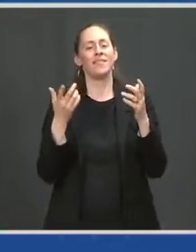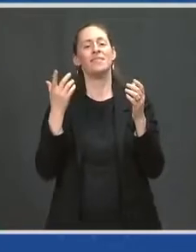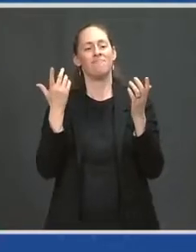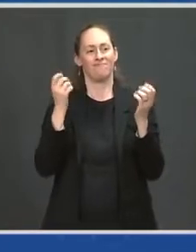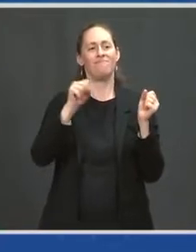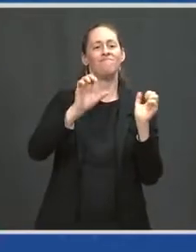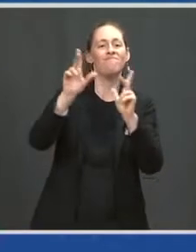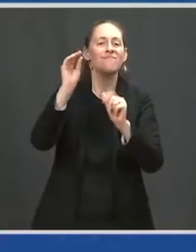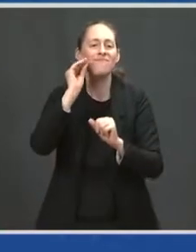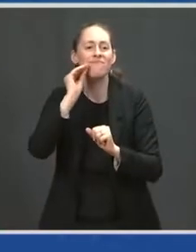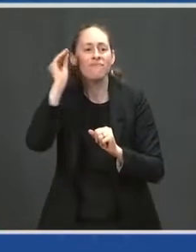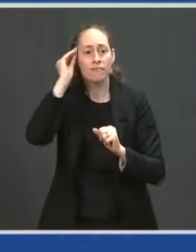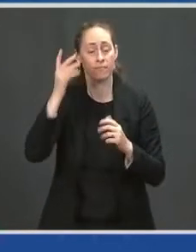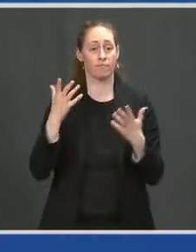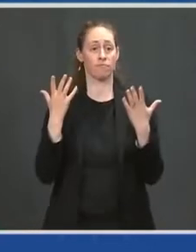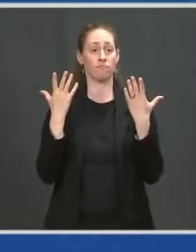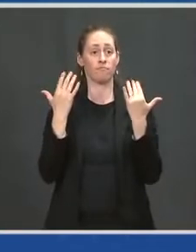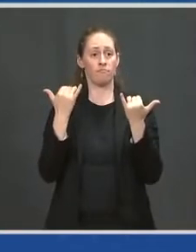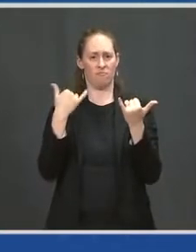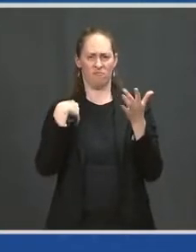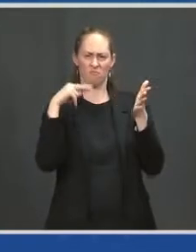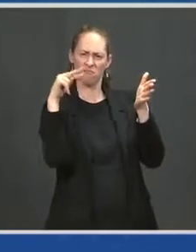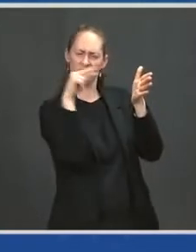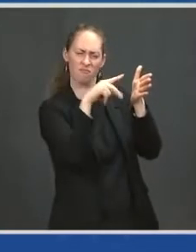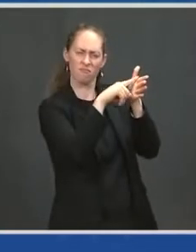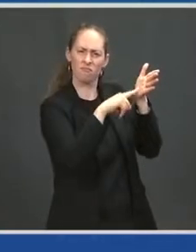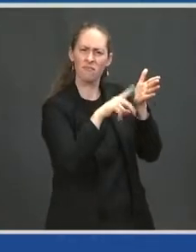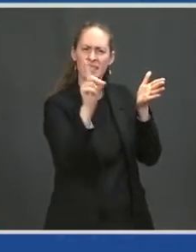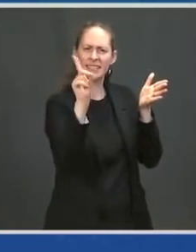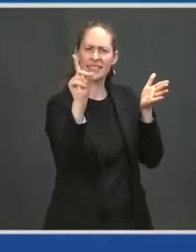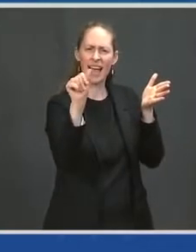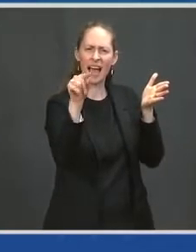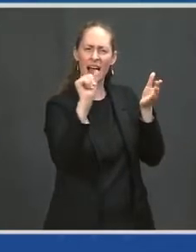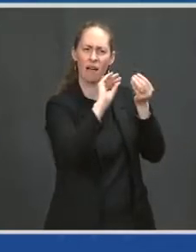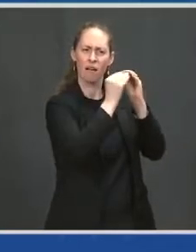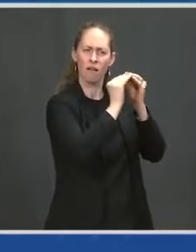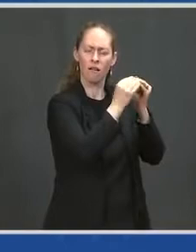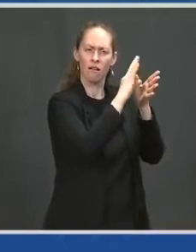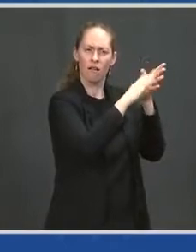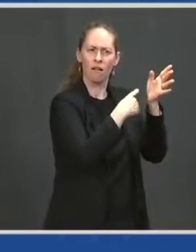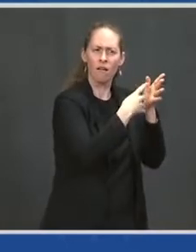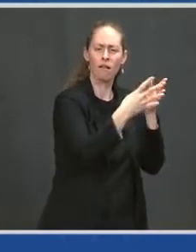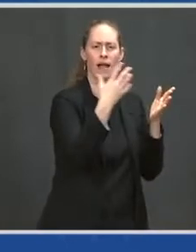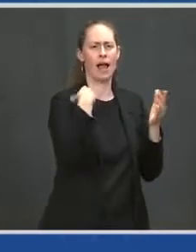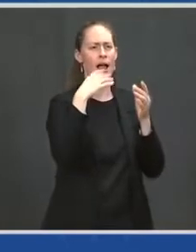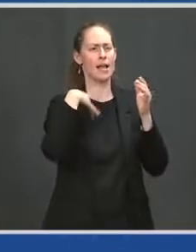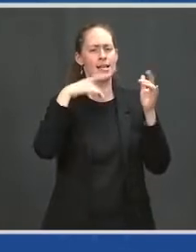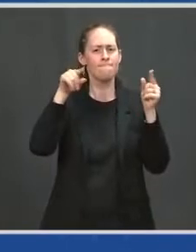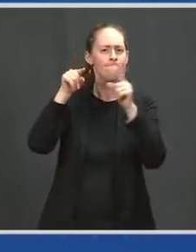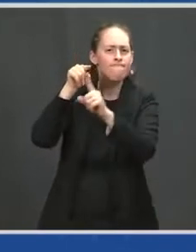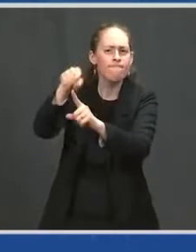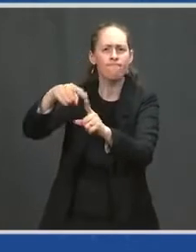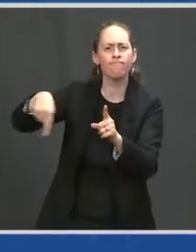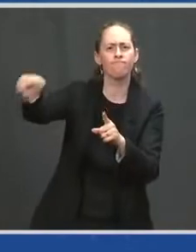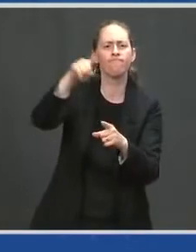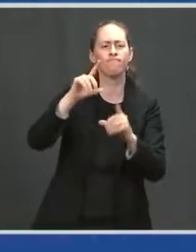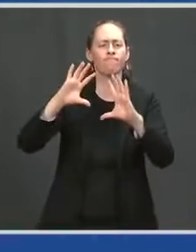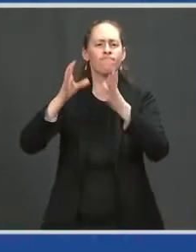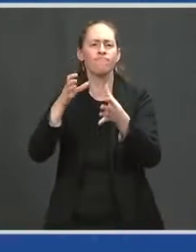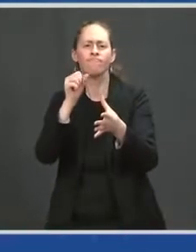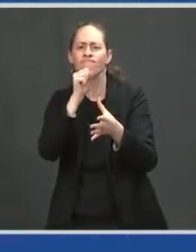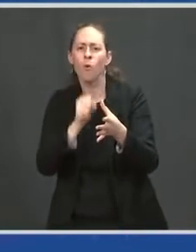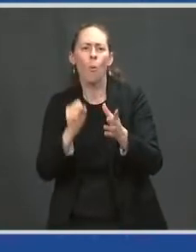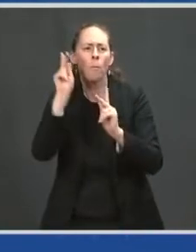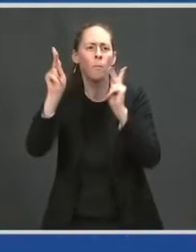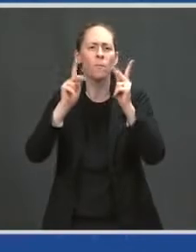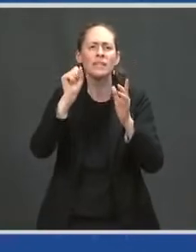based on reported data, the proportion, the proportion of seniors who've been vaccinated is essentially equal